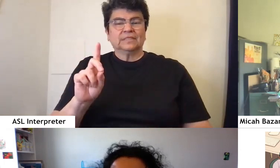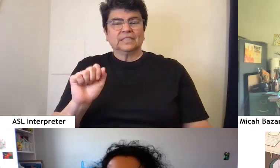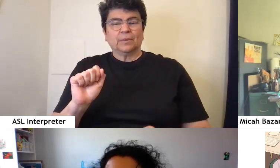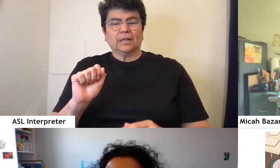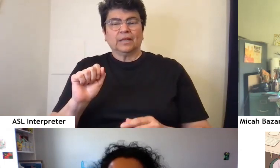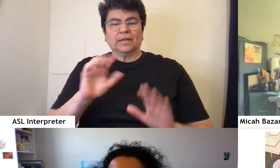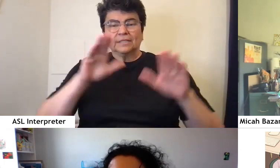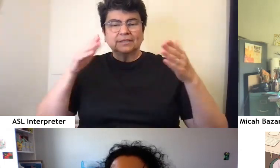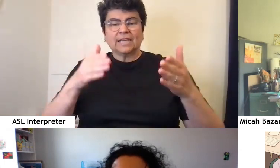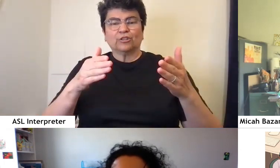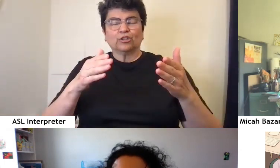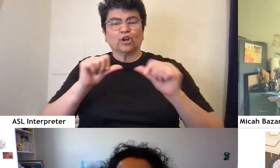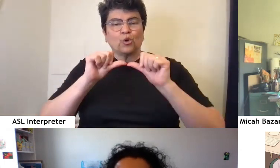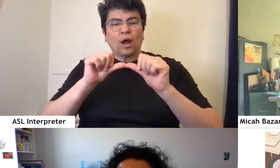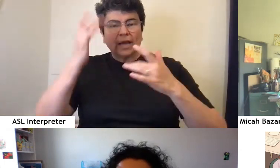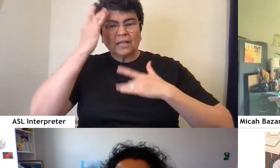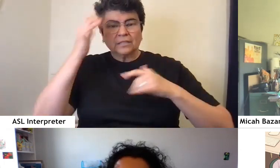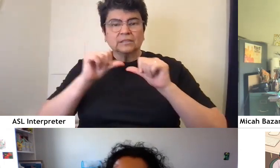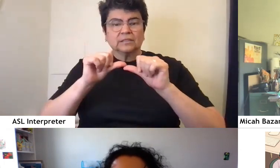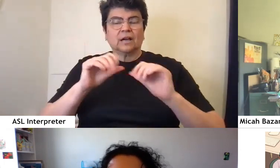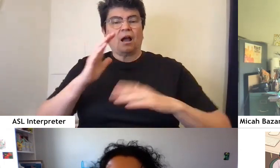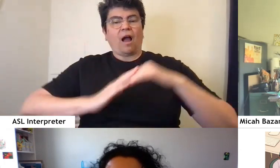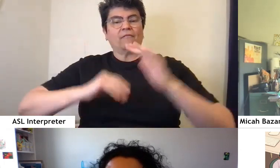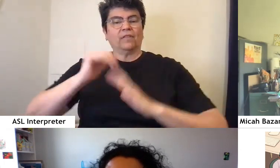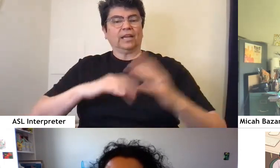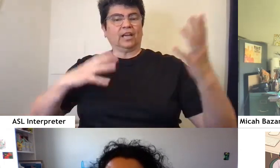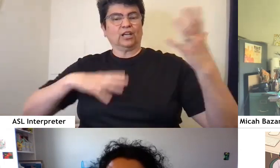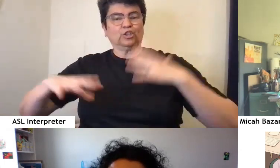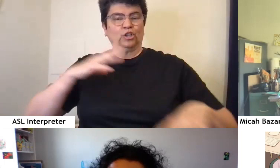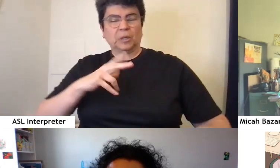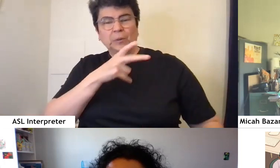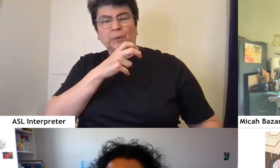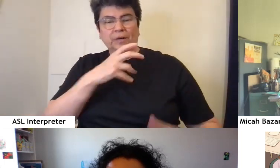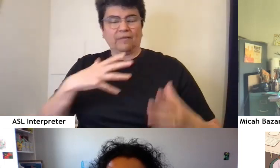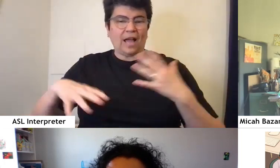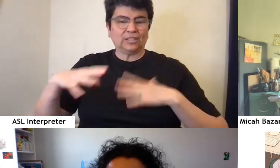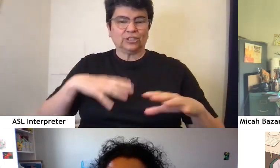-centric, chronic illness-centric, comfy couture, quote unquote, fashion.